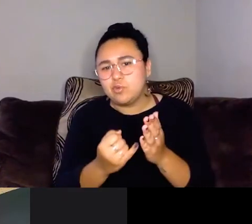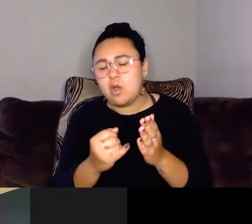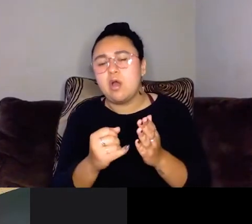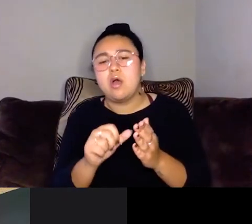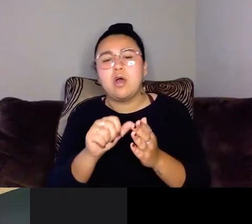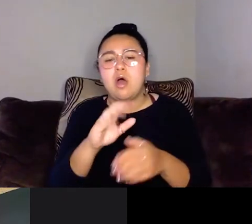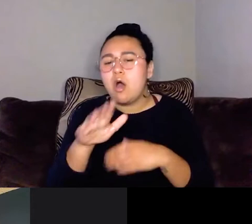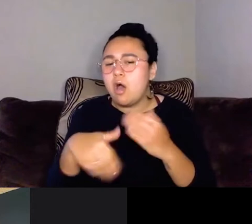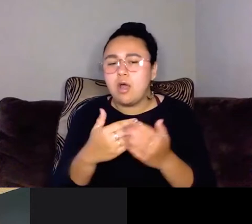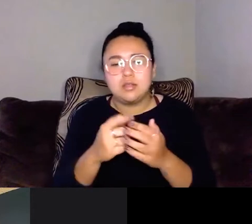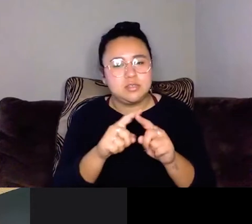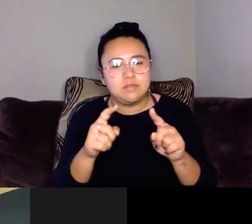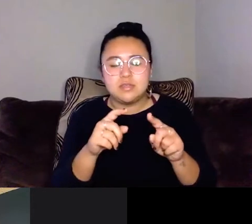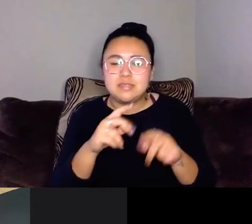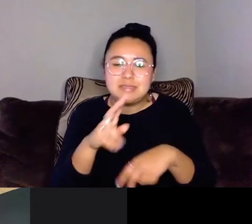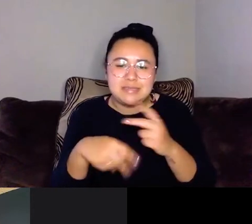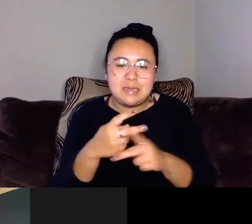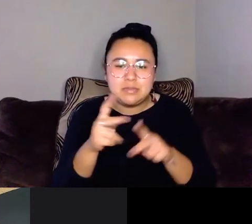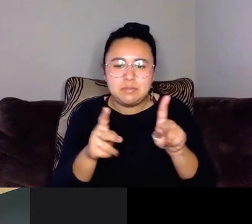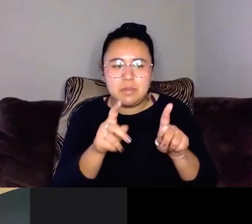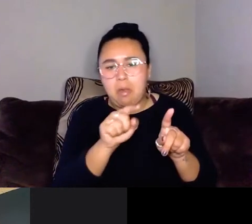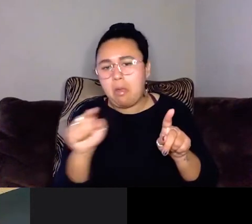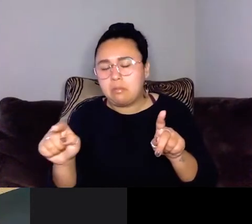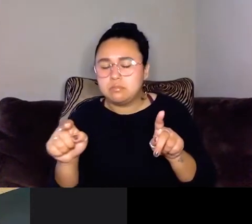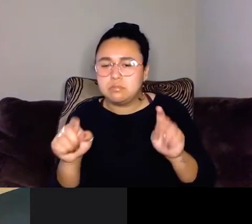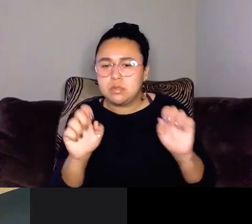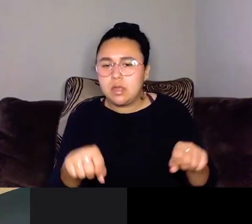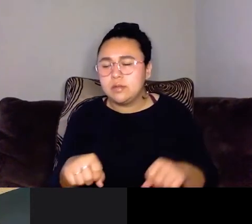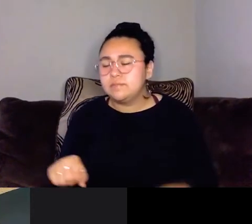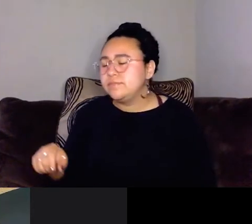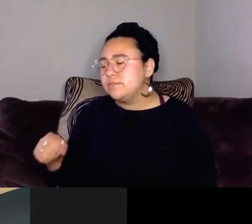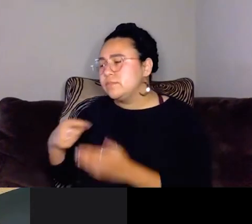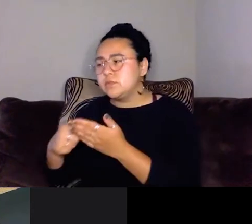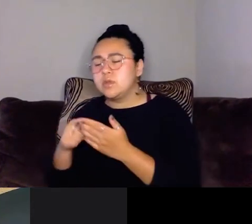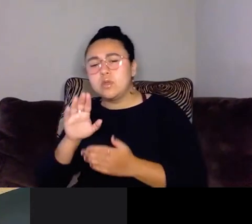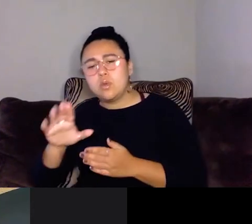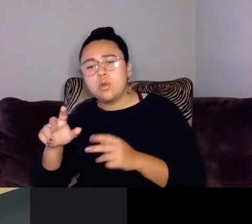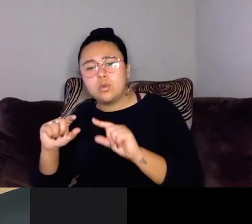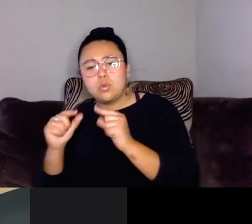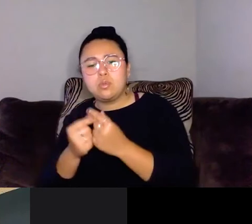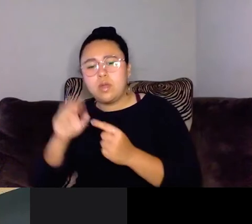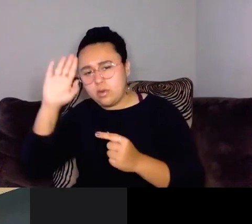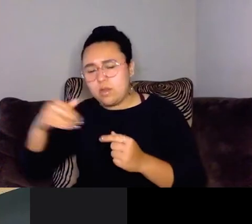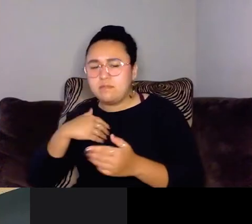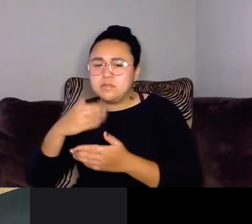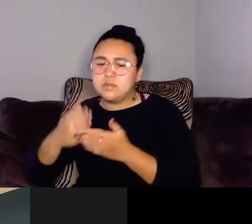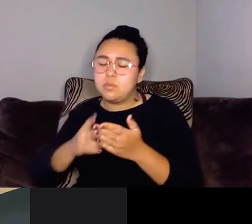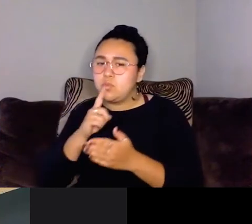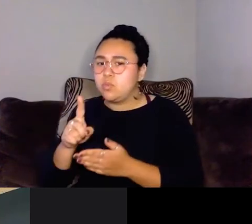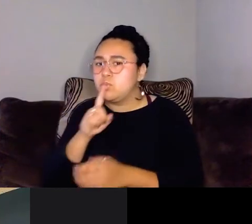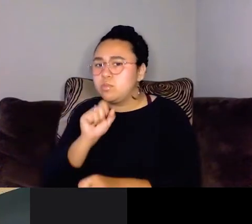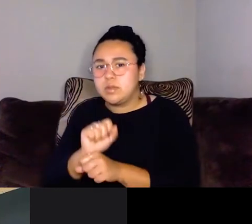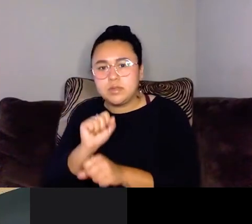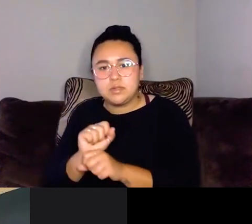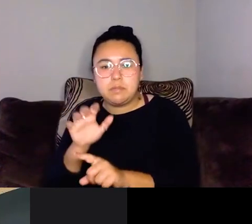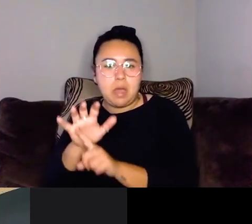all different types of people. So let's talk about your groups. Um, I know you have some very popular groups on